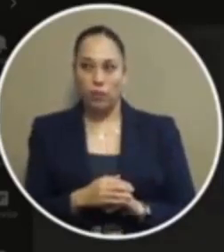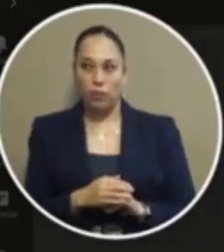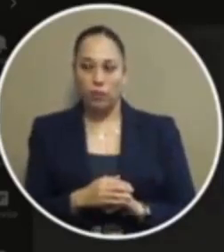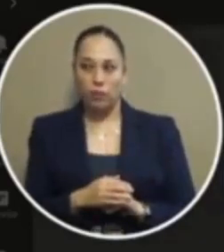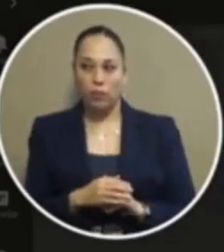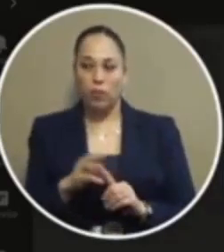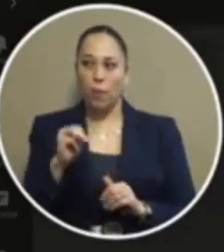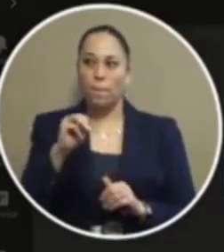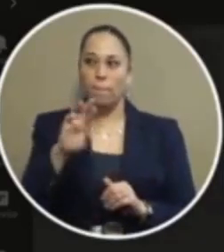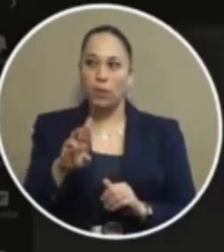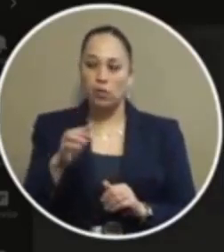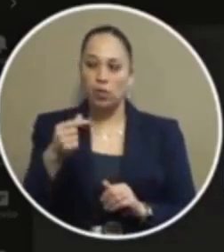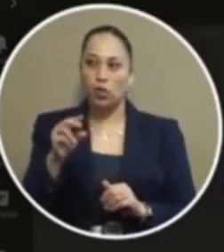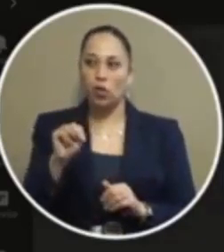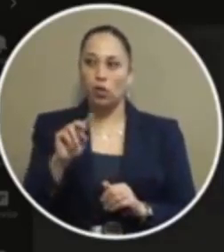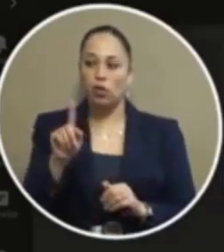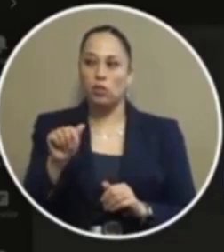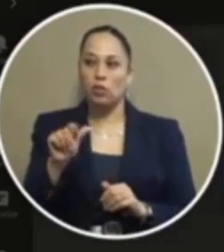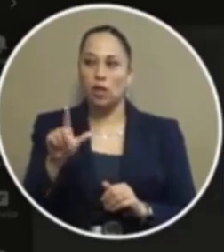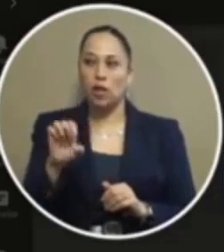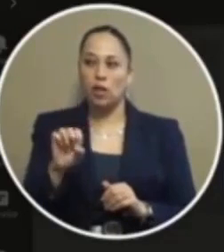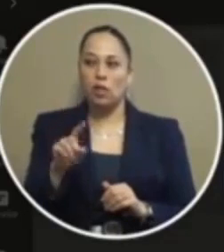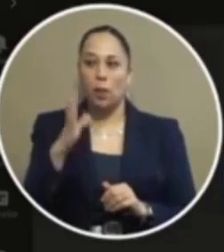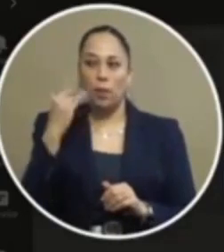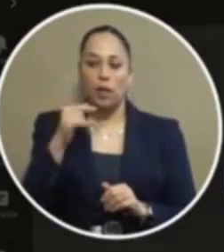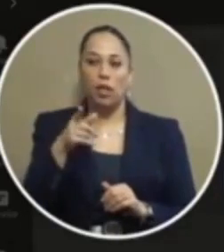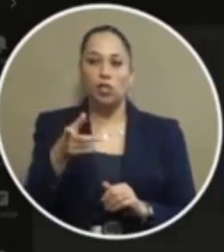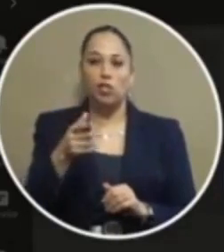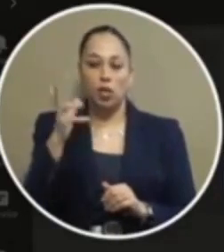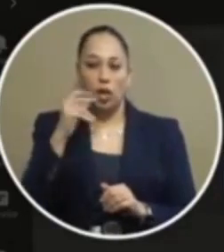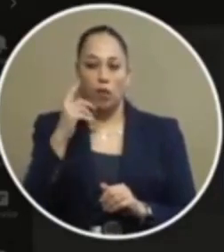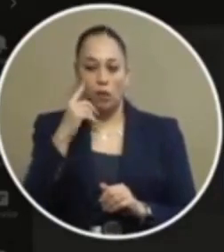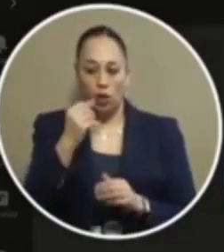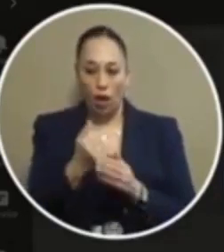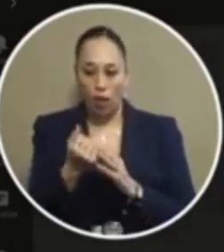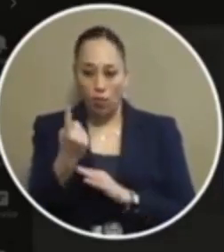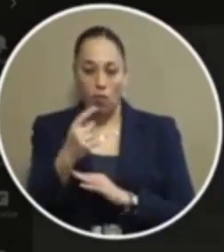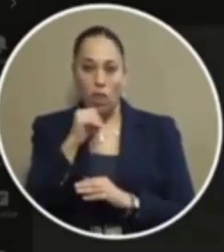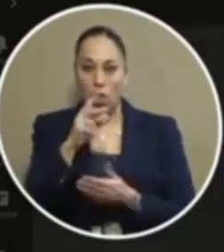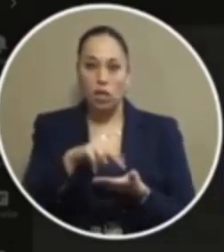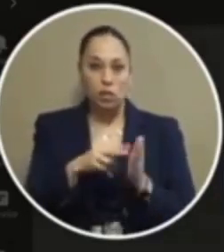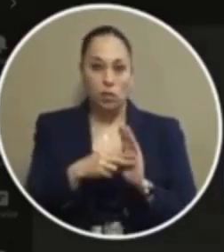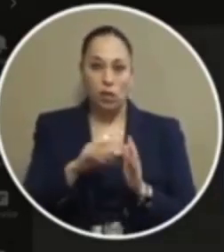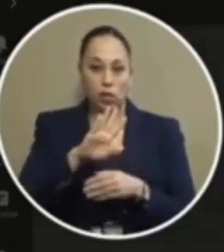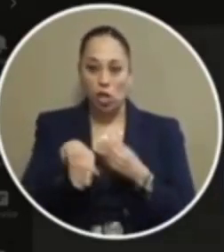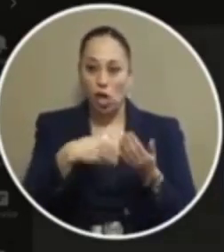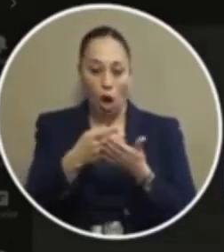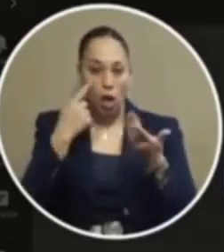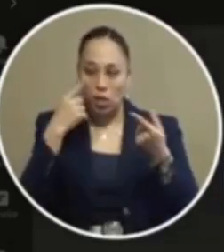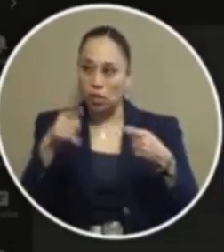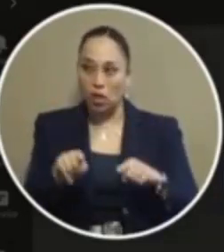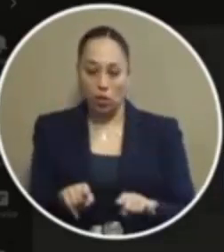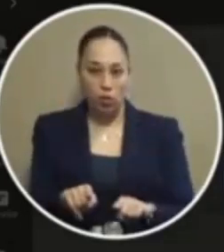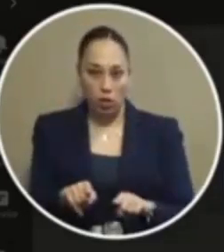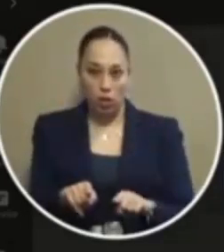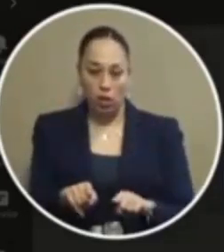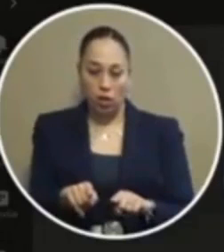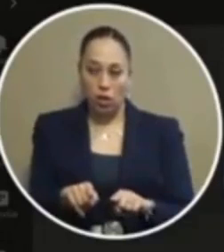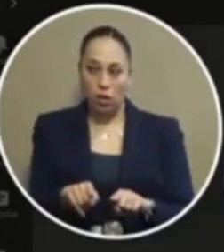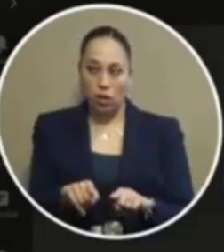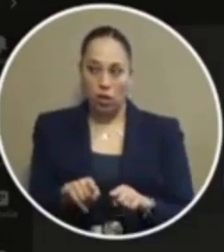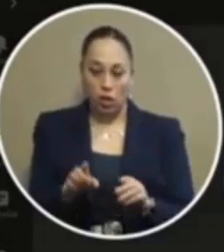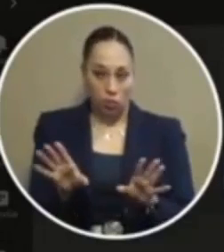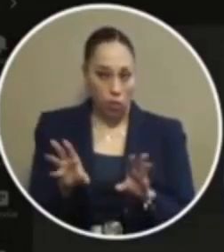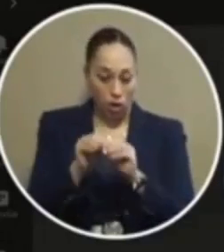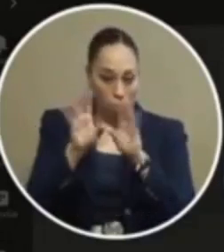mr gonzalez just because you haven't heard from everyone doesn't mean that everyone is in agreement i want to make that abundantly